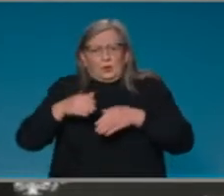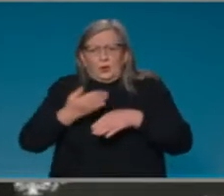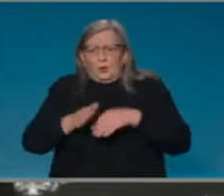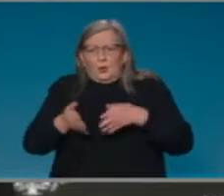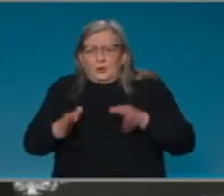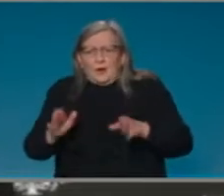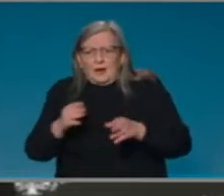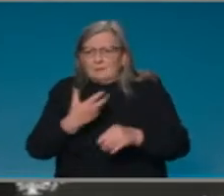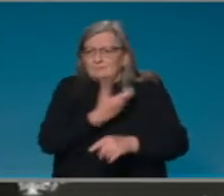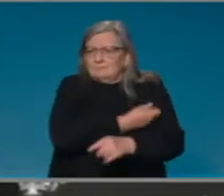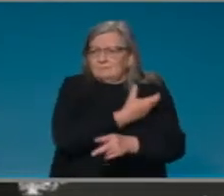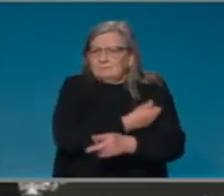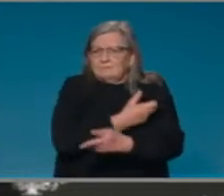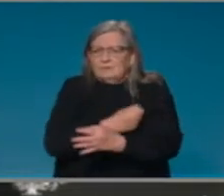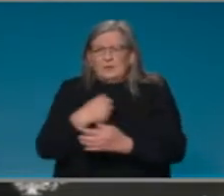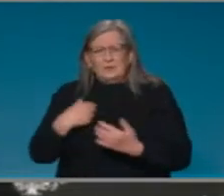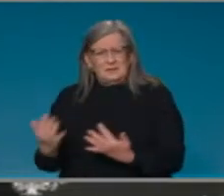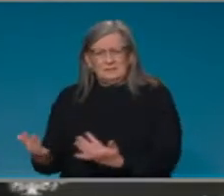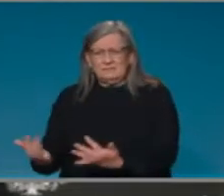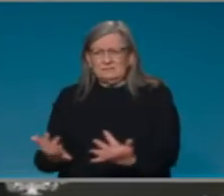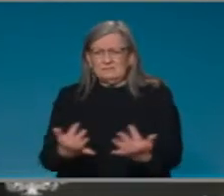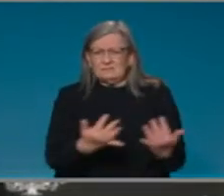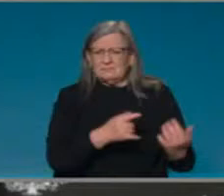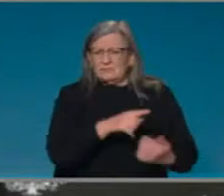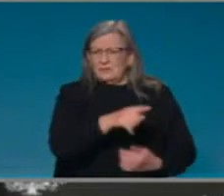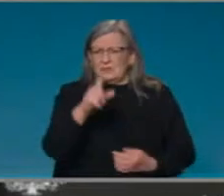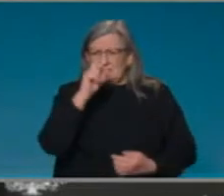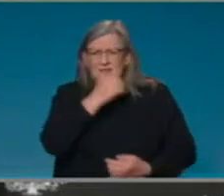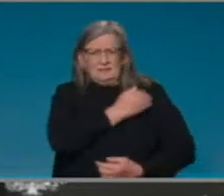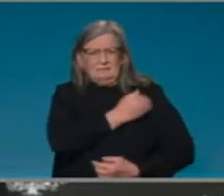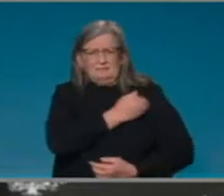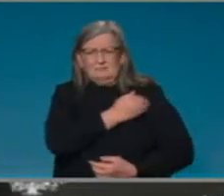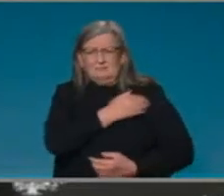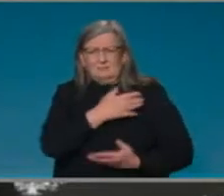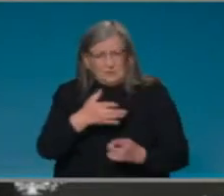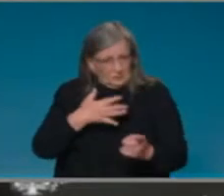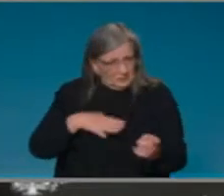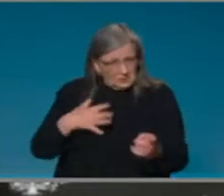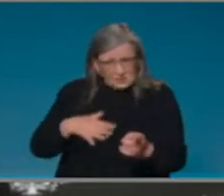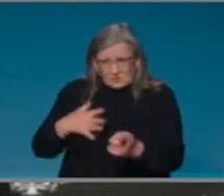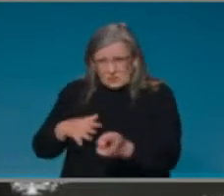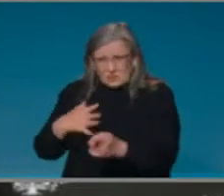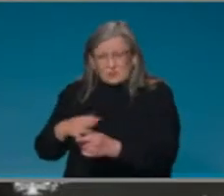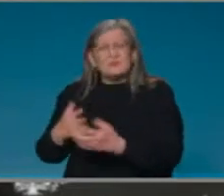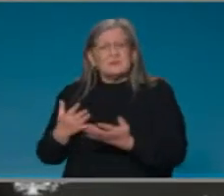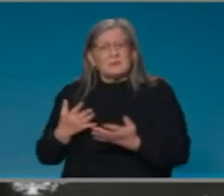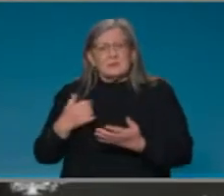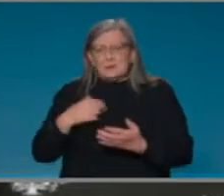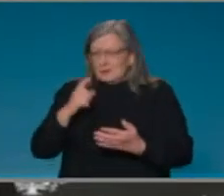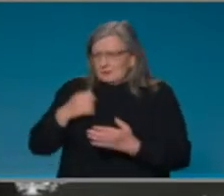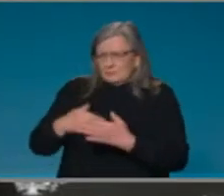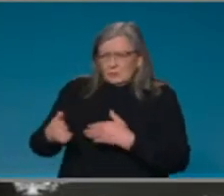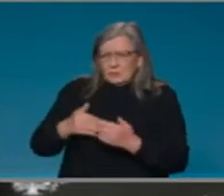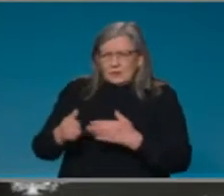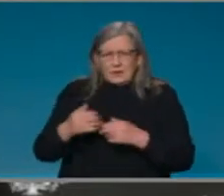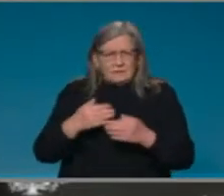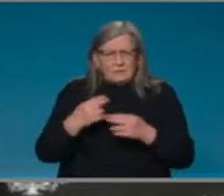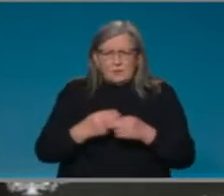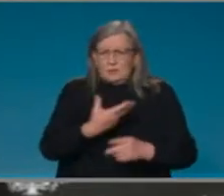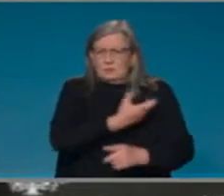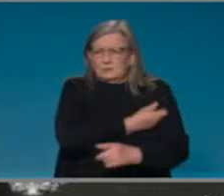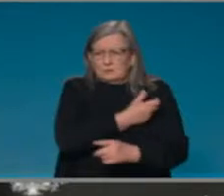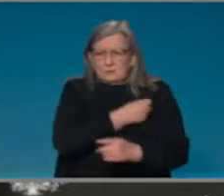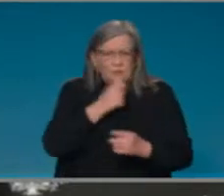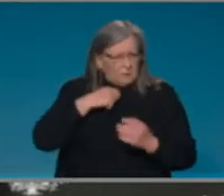applications and Operation COVID Shield will move continuously through assessing those and commencing